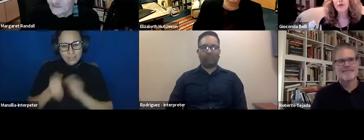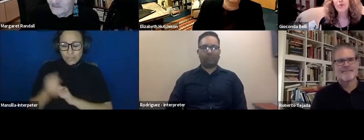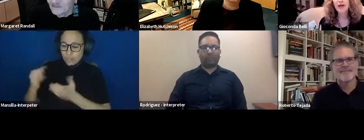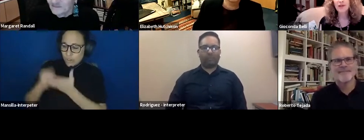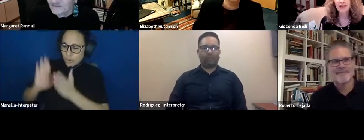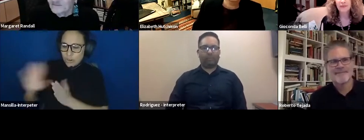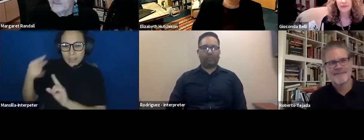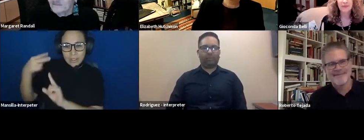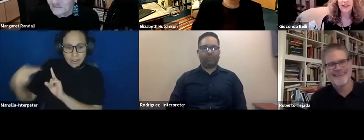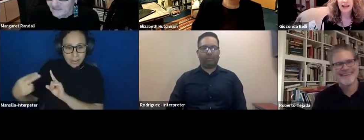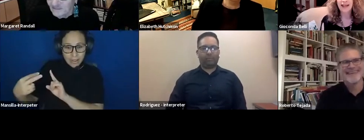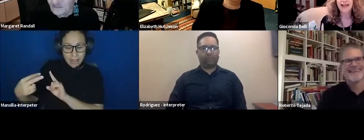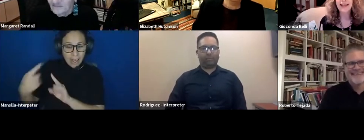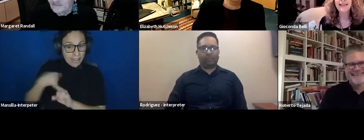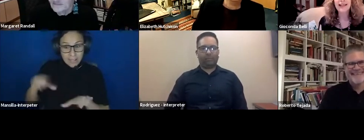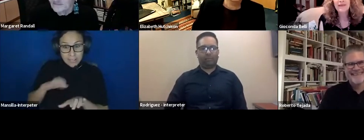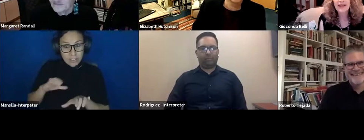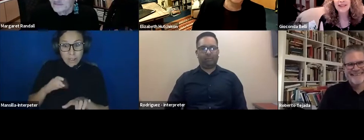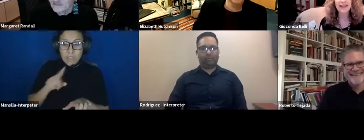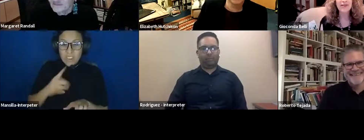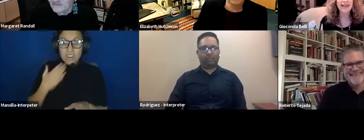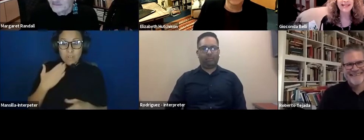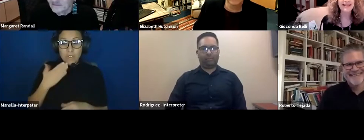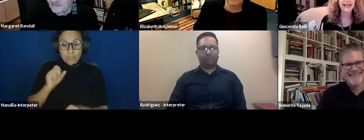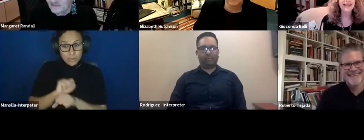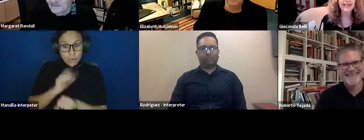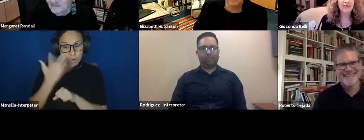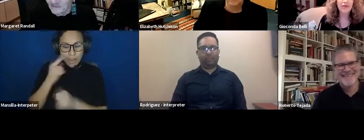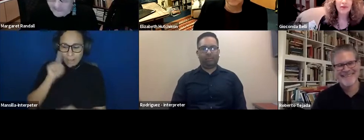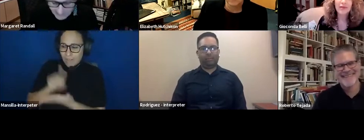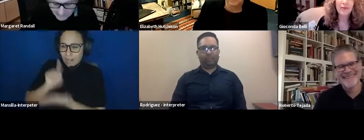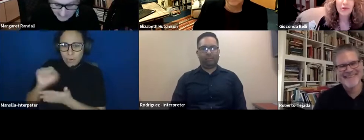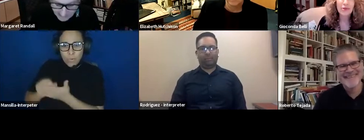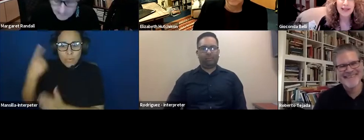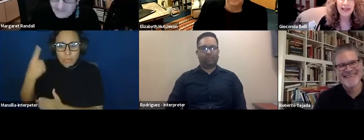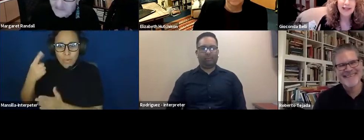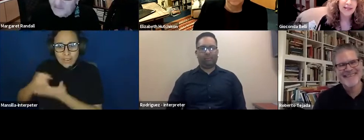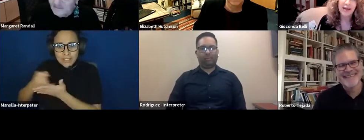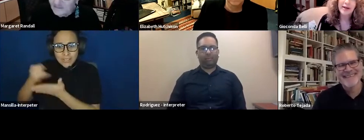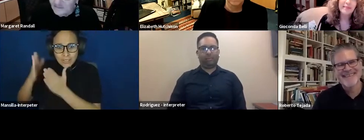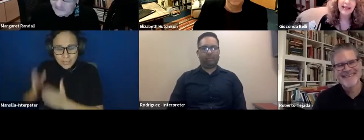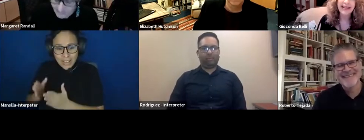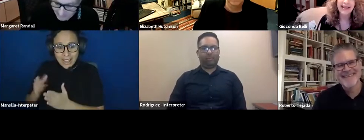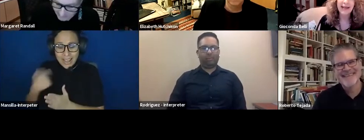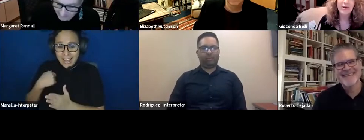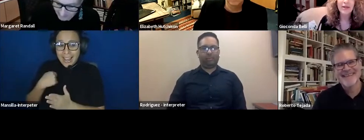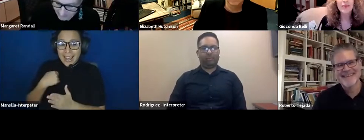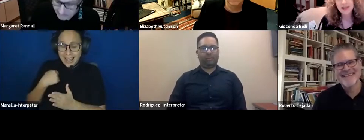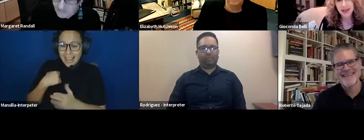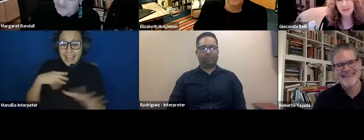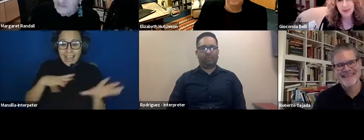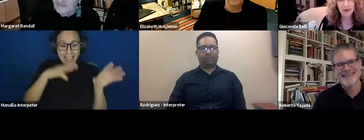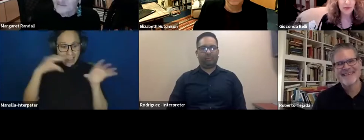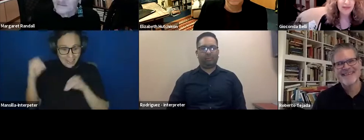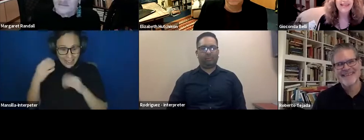fell in love with one of them. And I ended up living in the United States for almost 20 years. Now I am back in Nicaragua